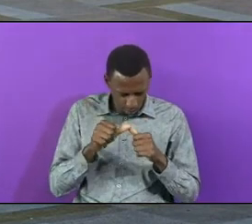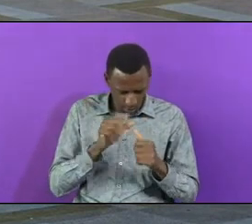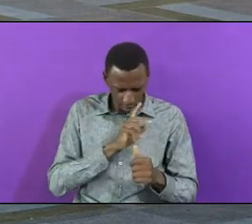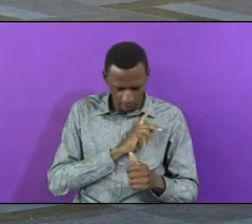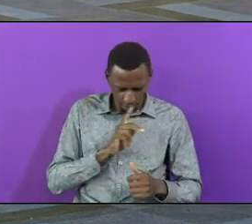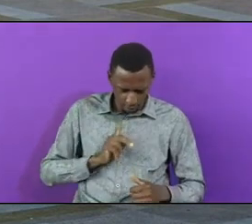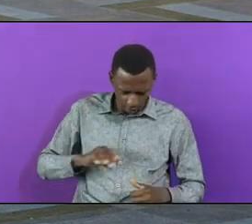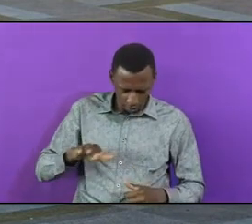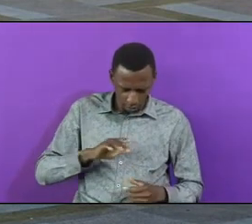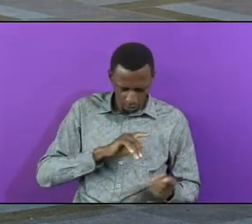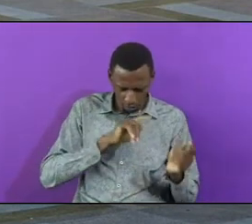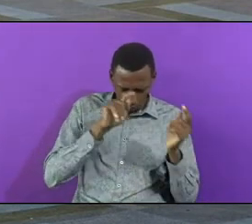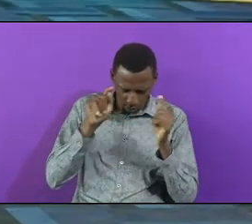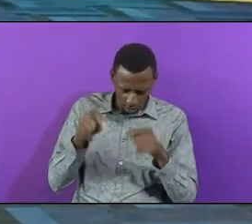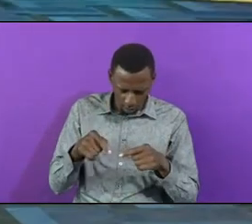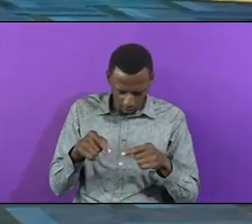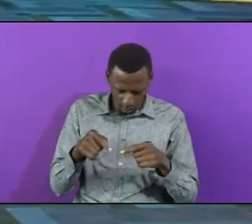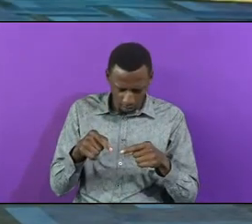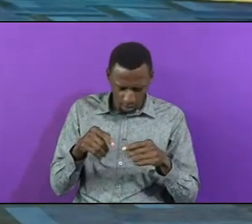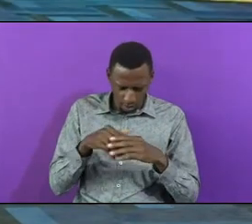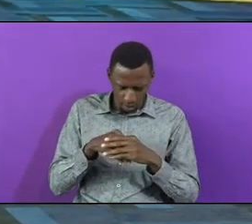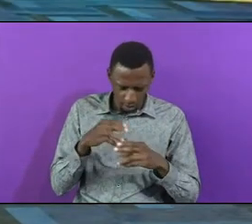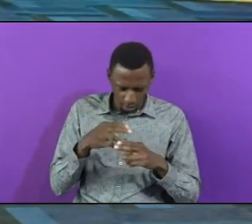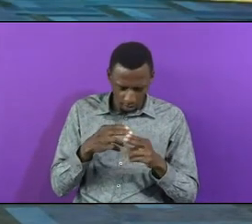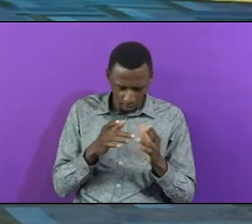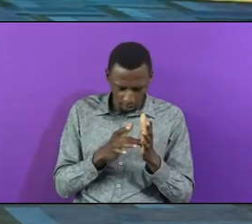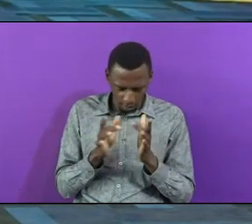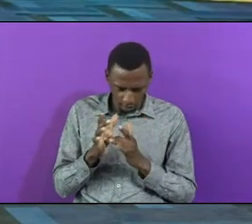Jesus' mighty name we pray Amen